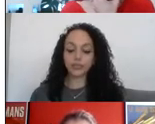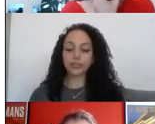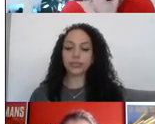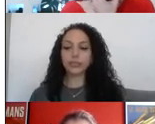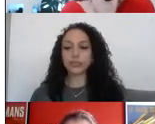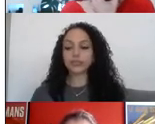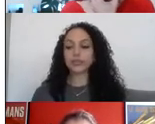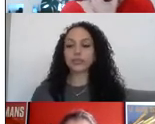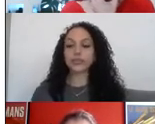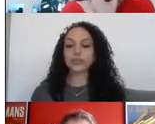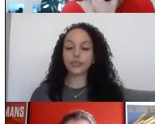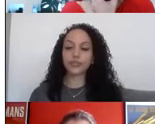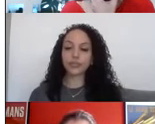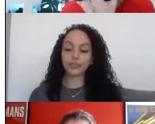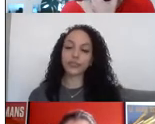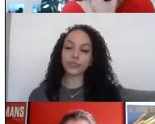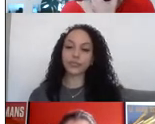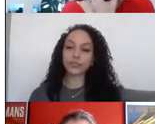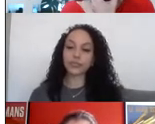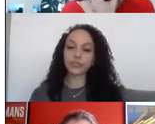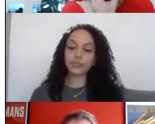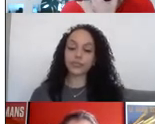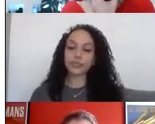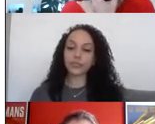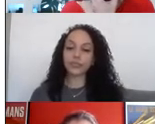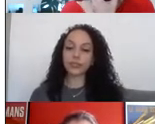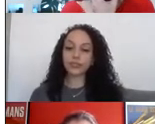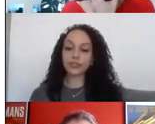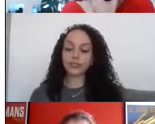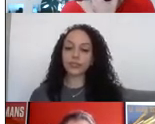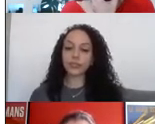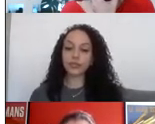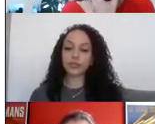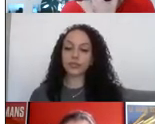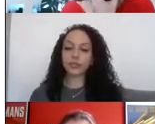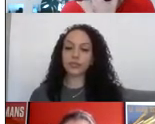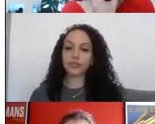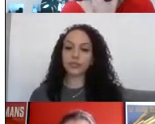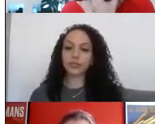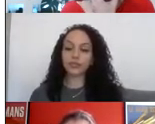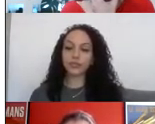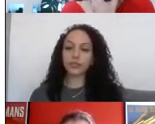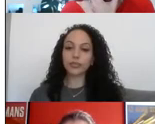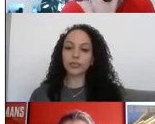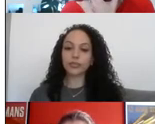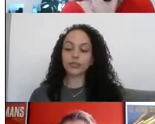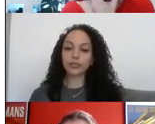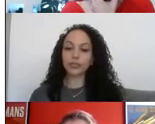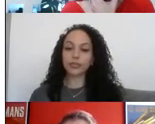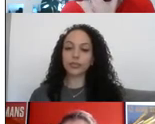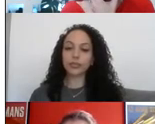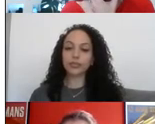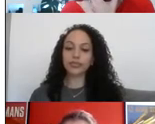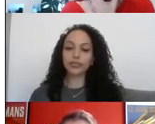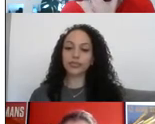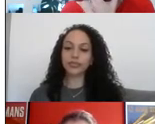processing of the profile once I had submitted it. I received notification of passing the audit by email, actually on my birthday